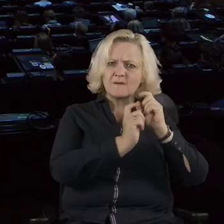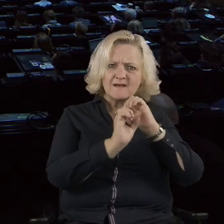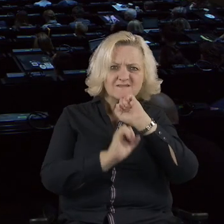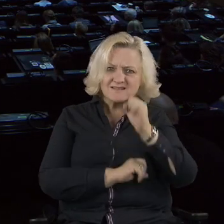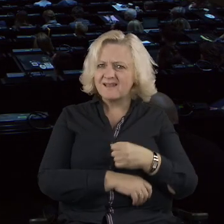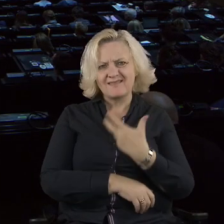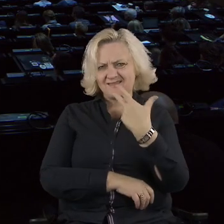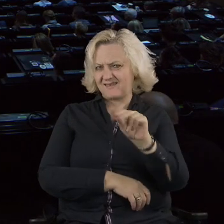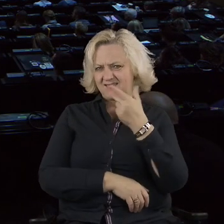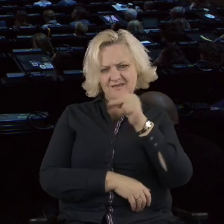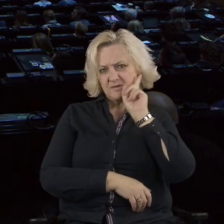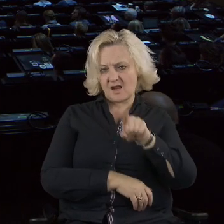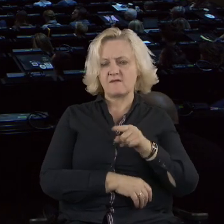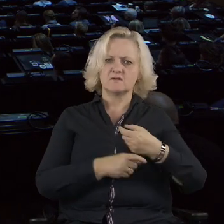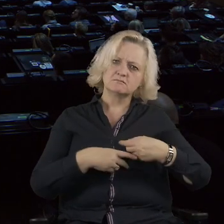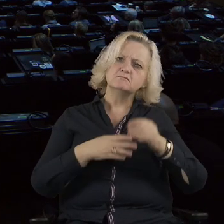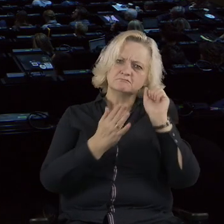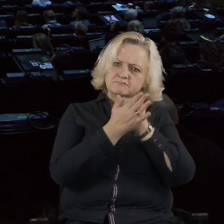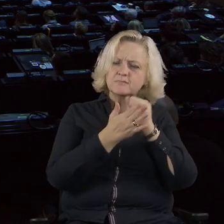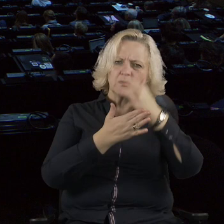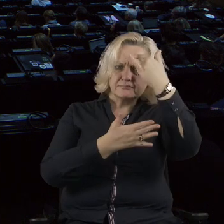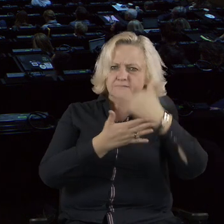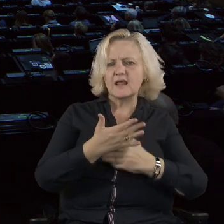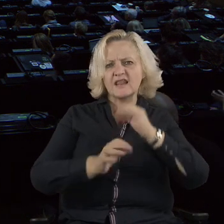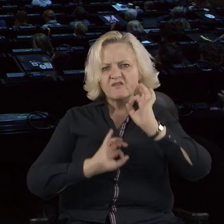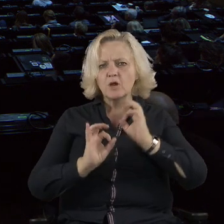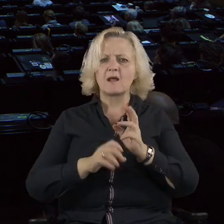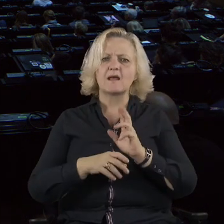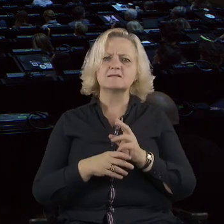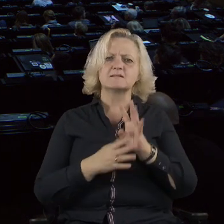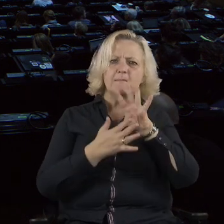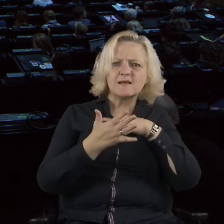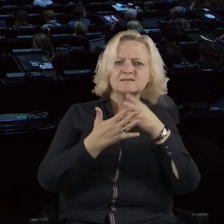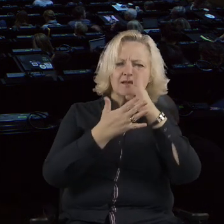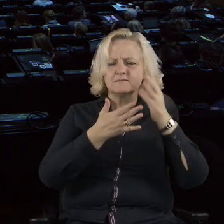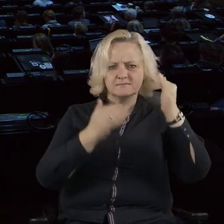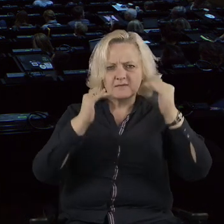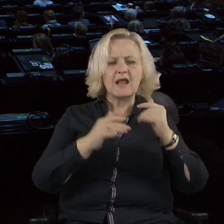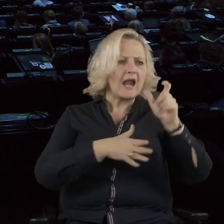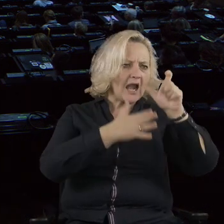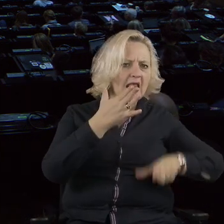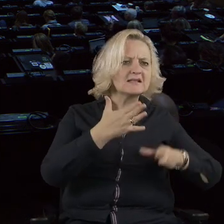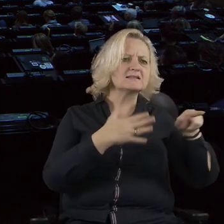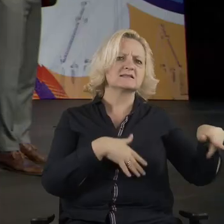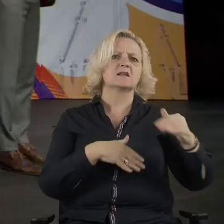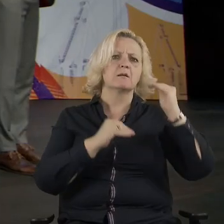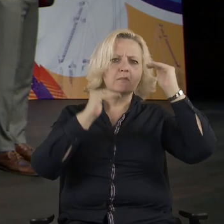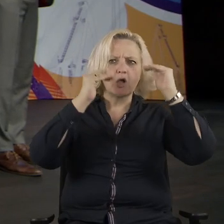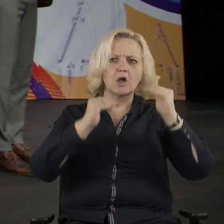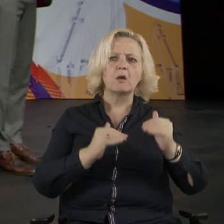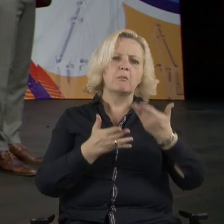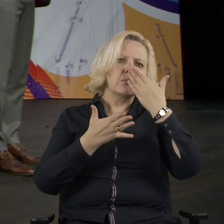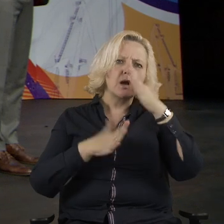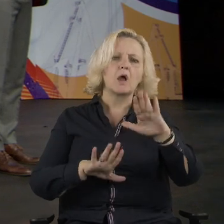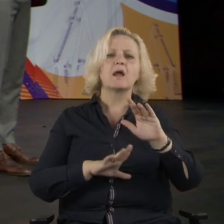published a lot of additional data alongside. We had a list of parliamentarians. We could rank them. We showed how different factions